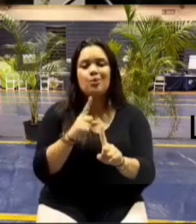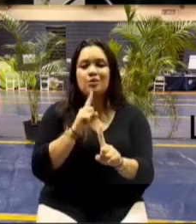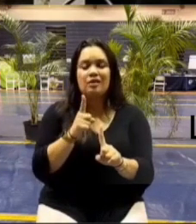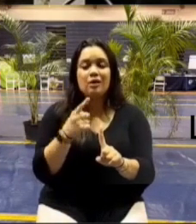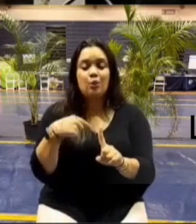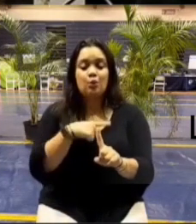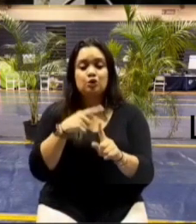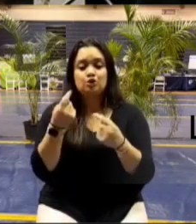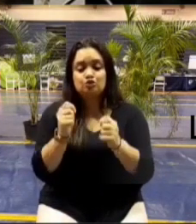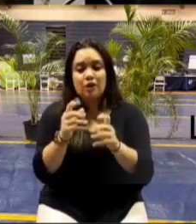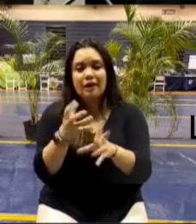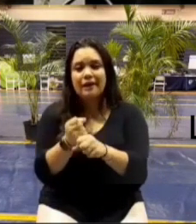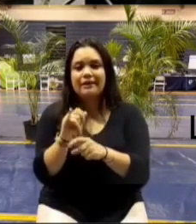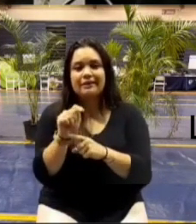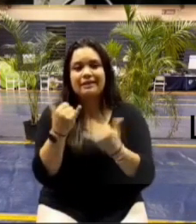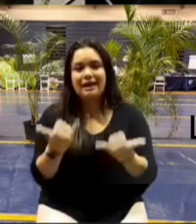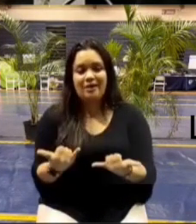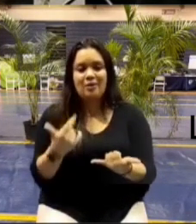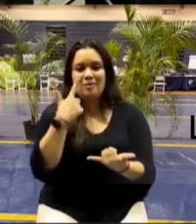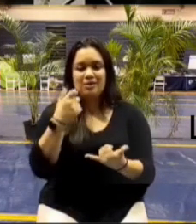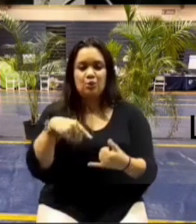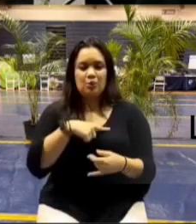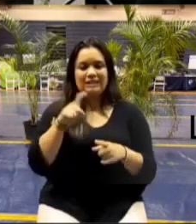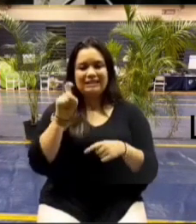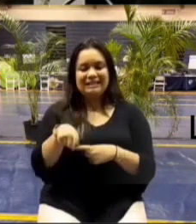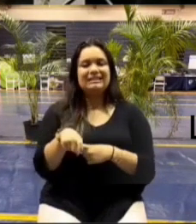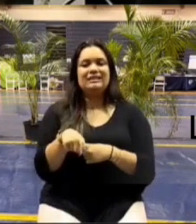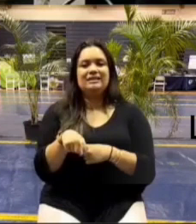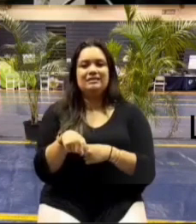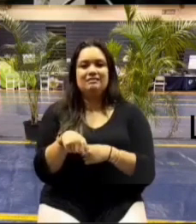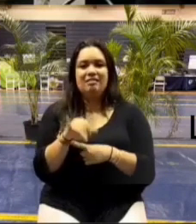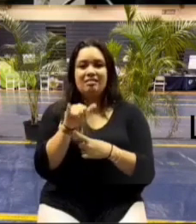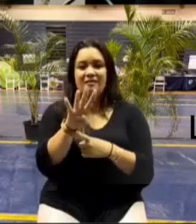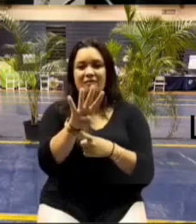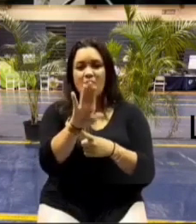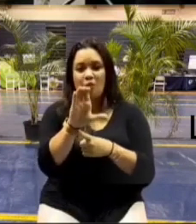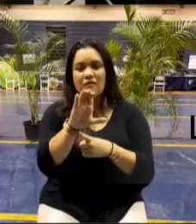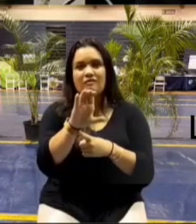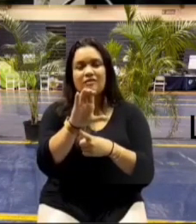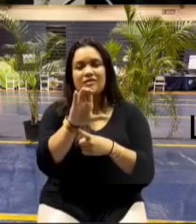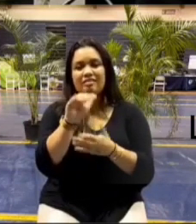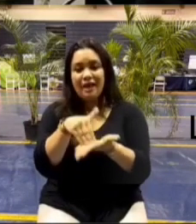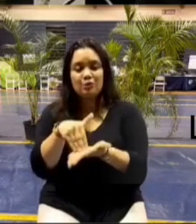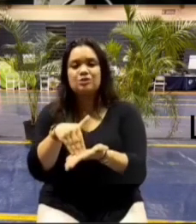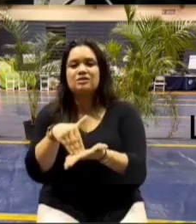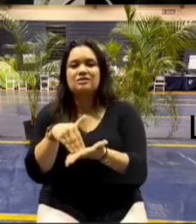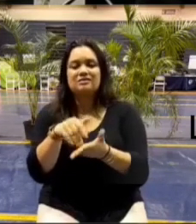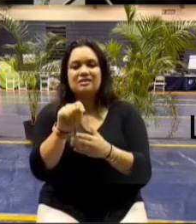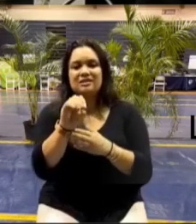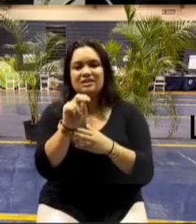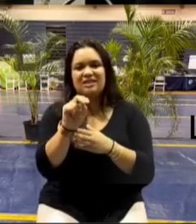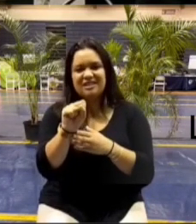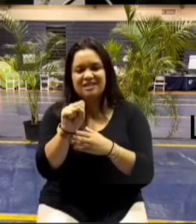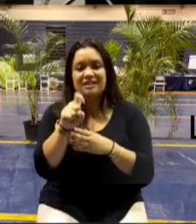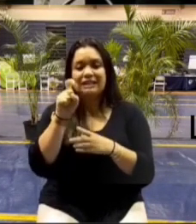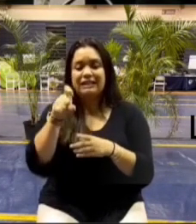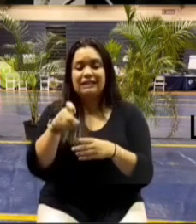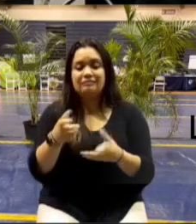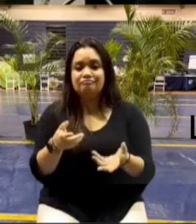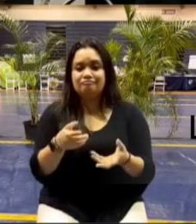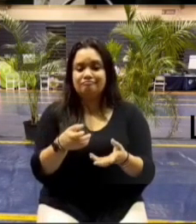trying to get it now because we need it because there's 400 000 tons that needs to go somewhere